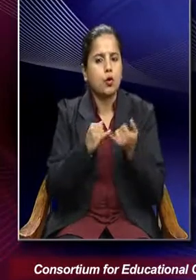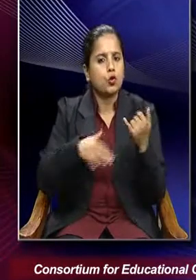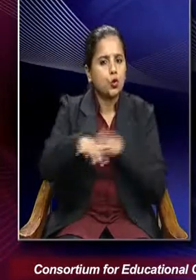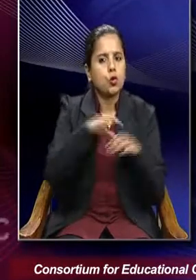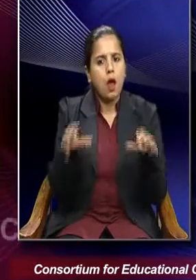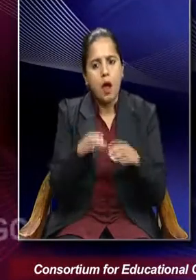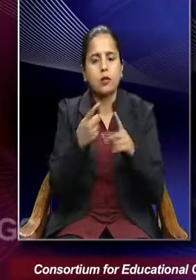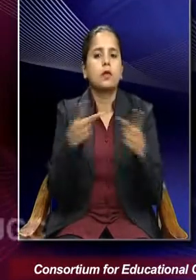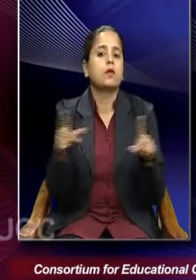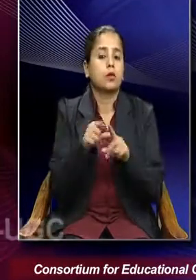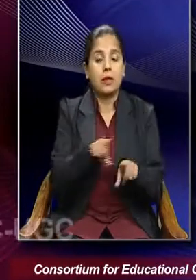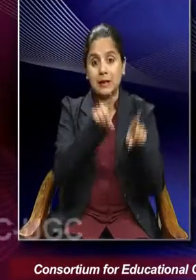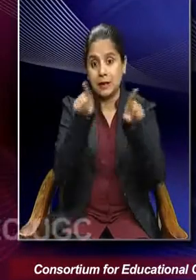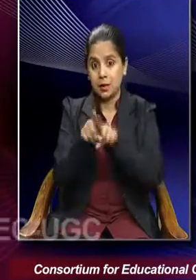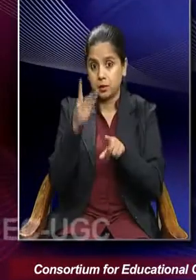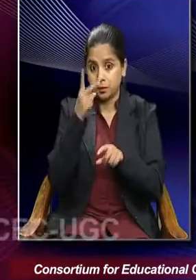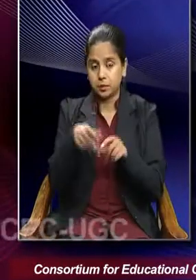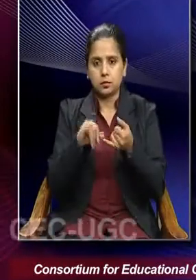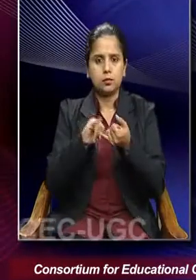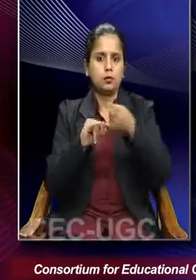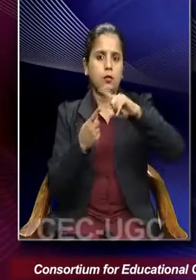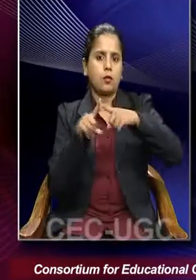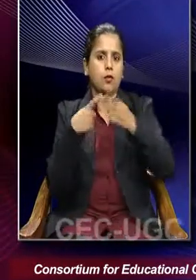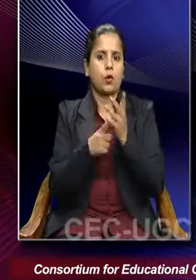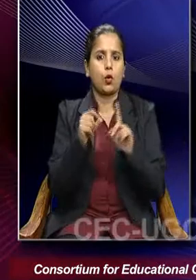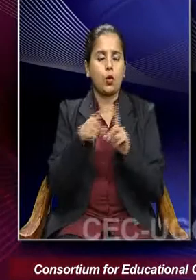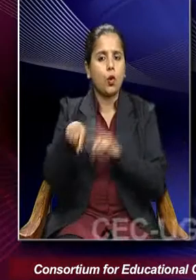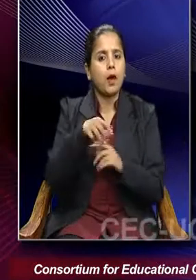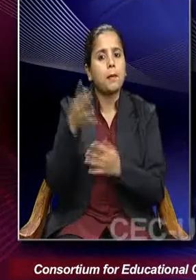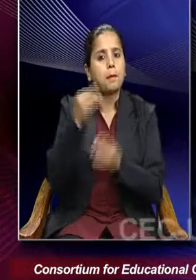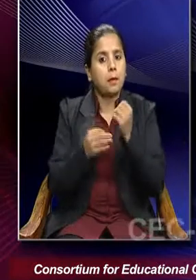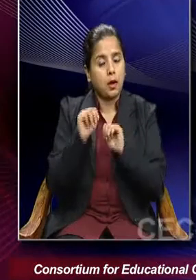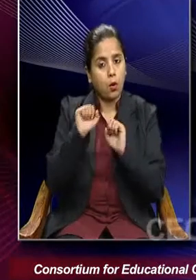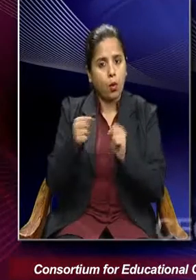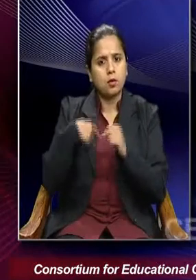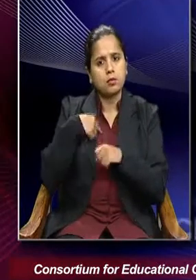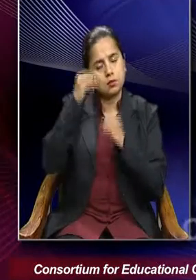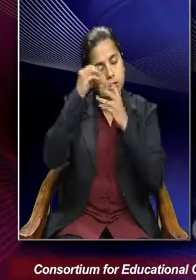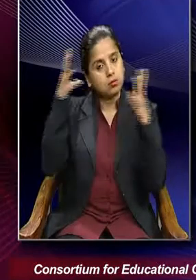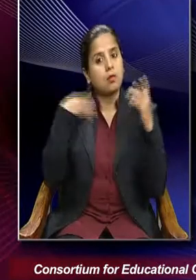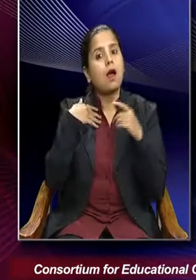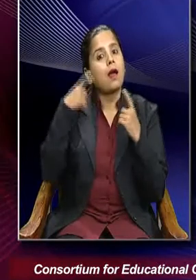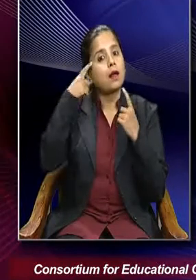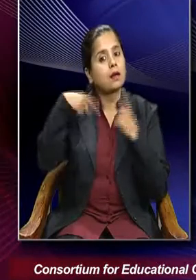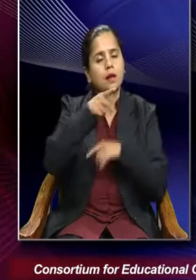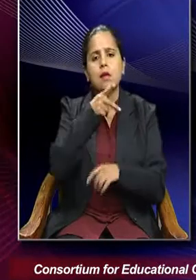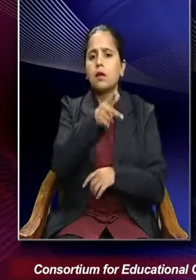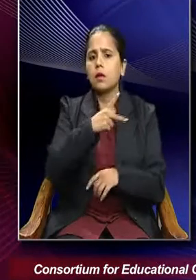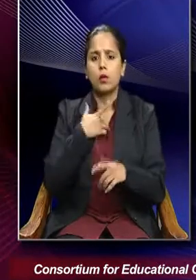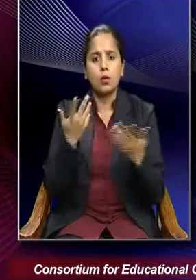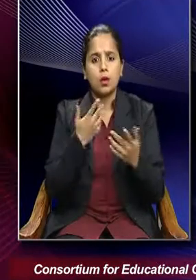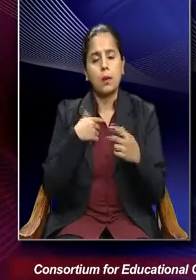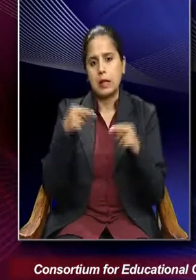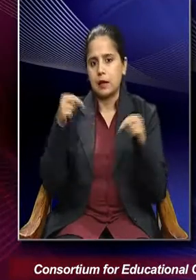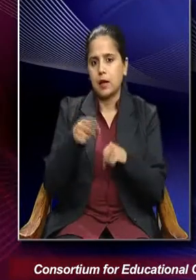Similarly, C. Wright Mills in his work The Sociological Imagination tells us that we